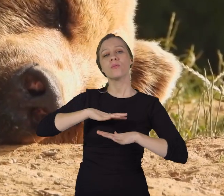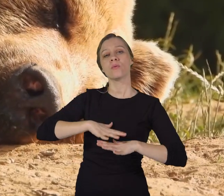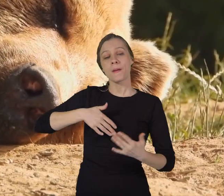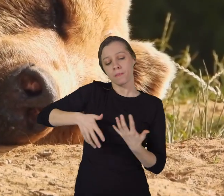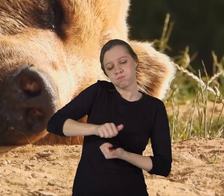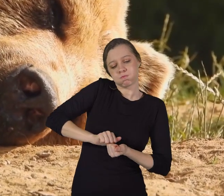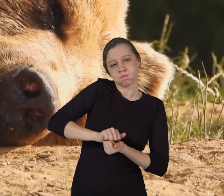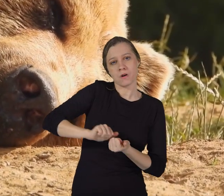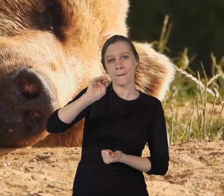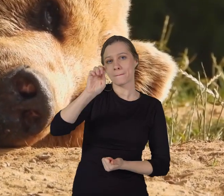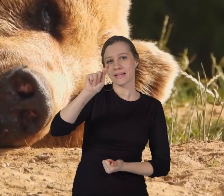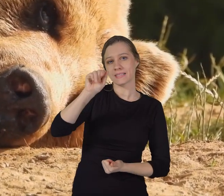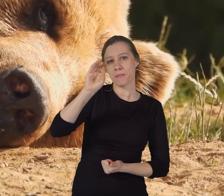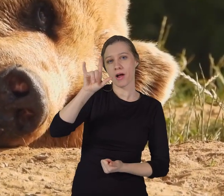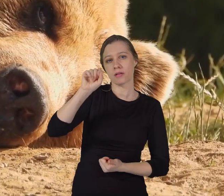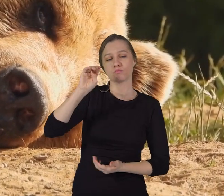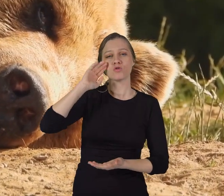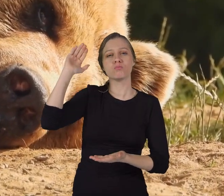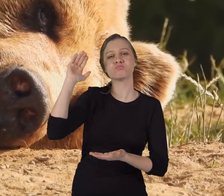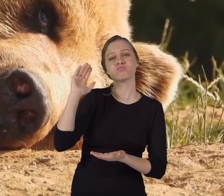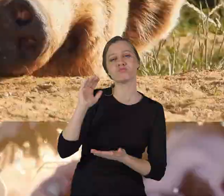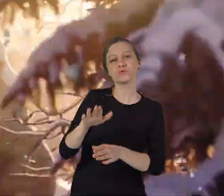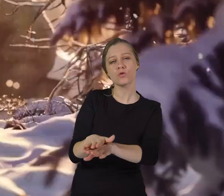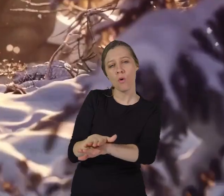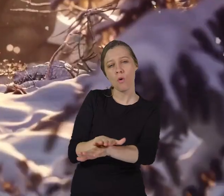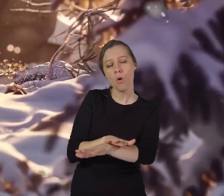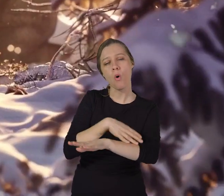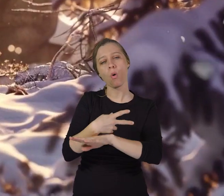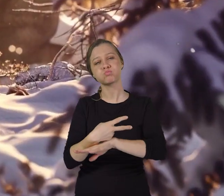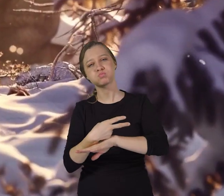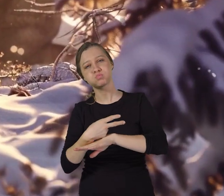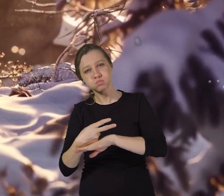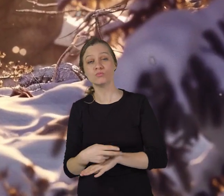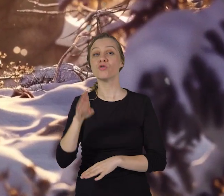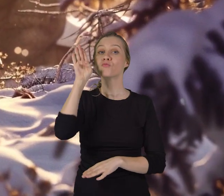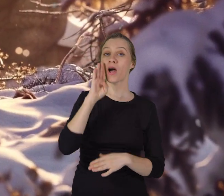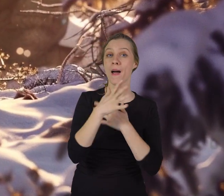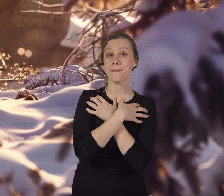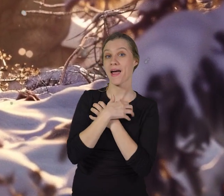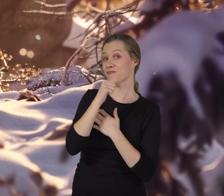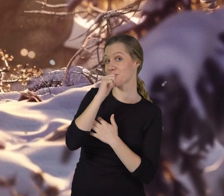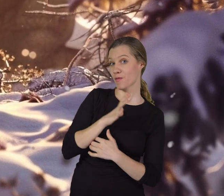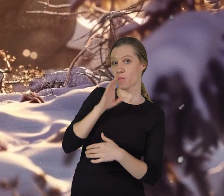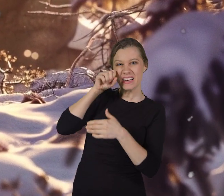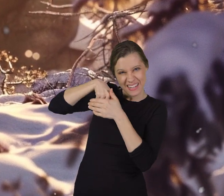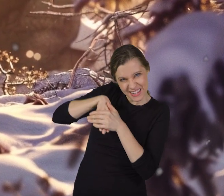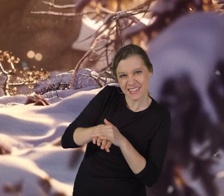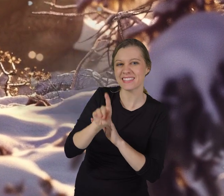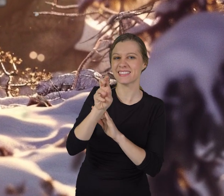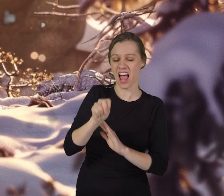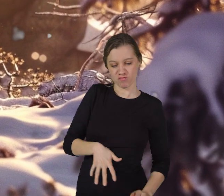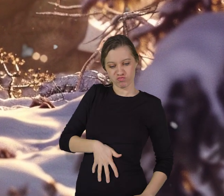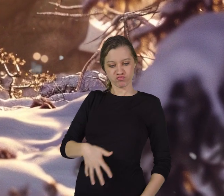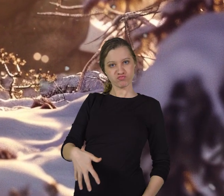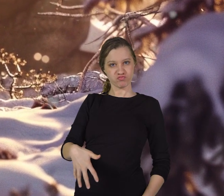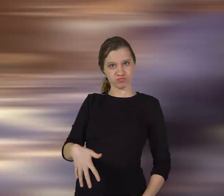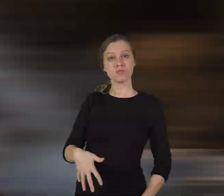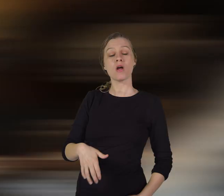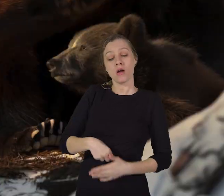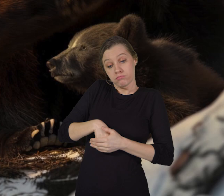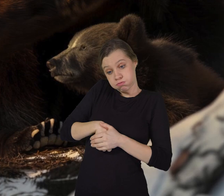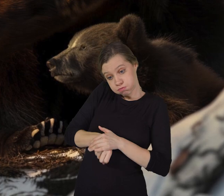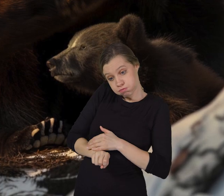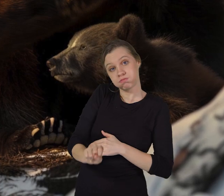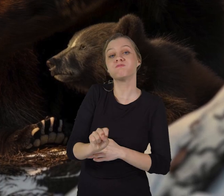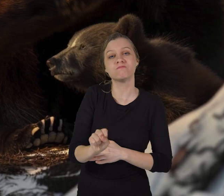and metabolism slow down. A female brown bear will enter the den pregnant and have her